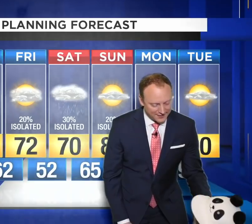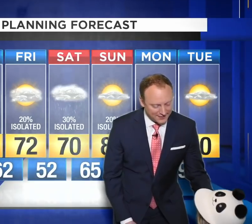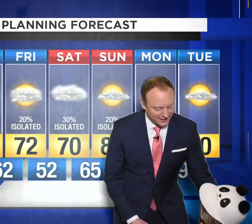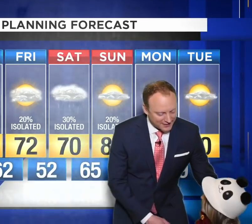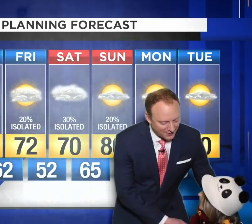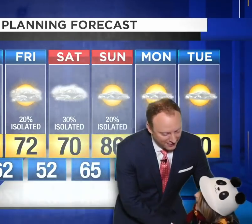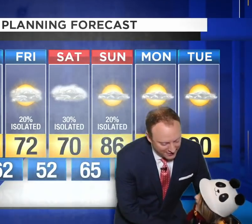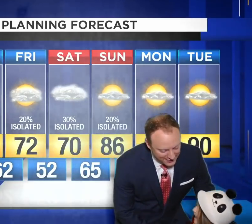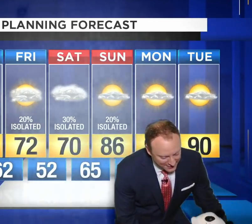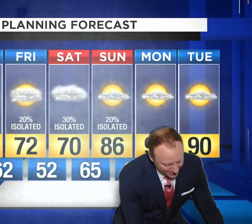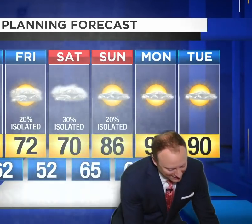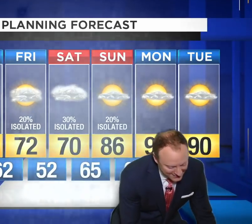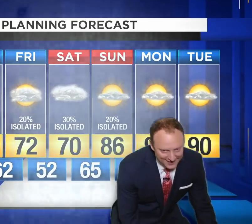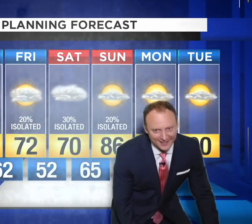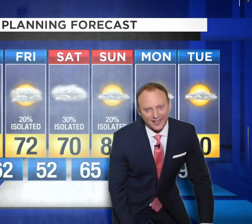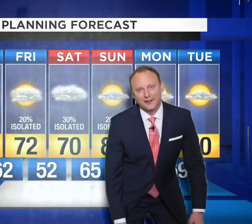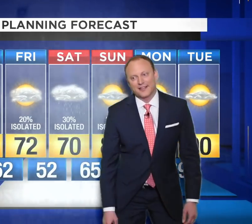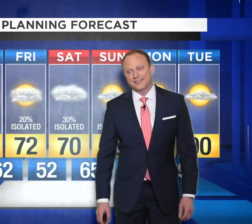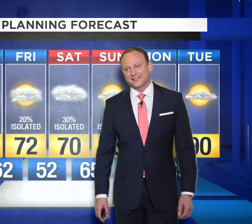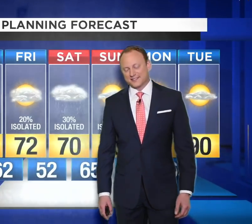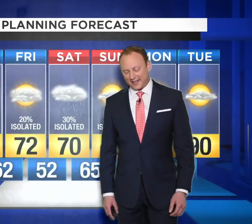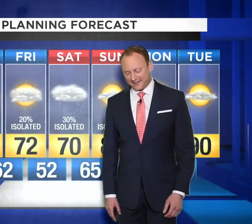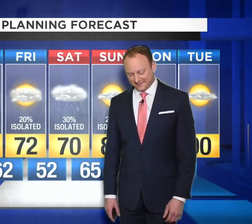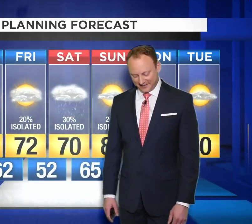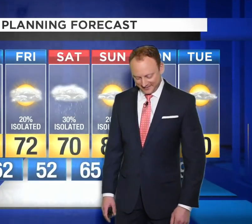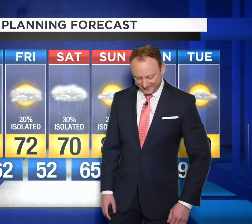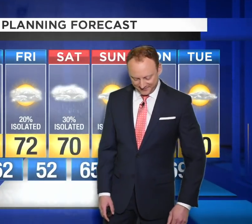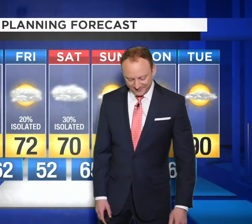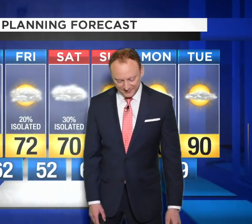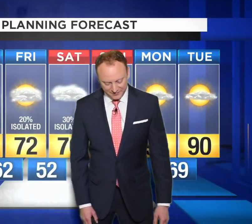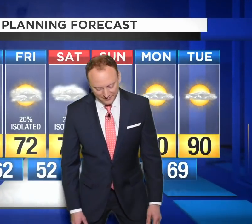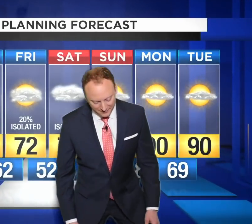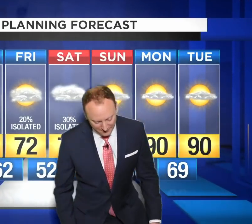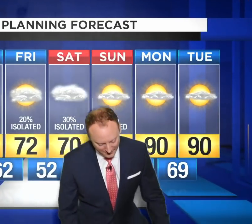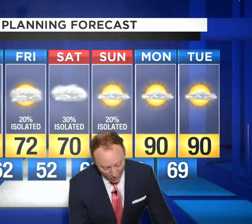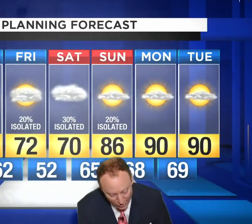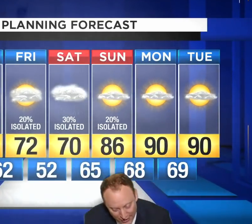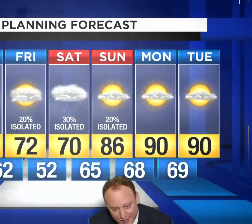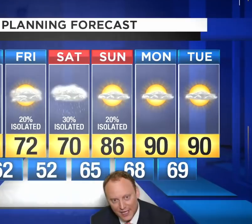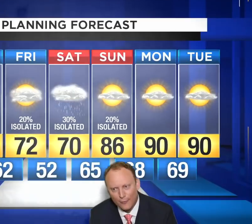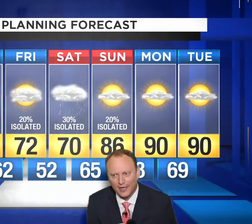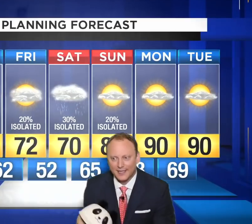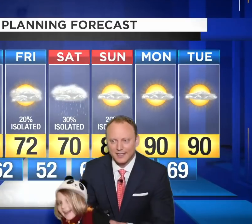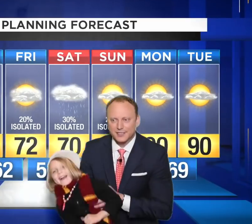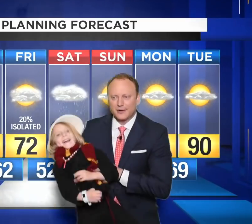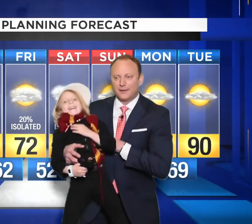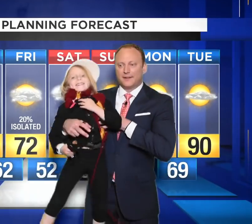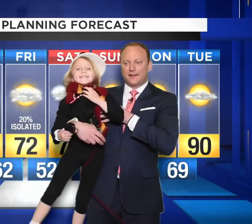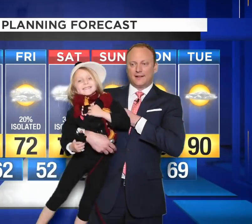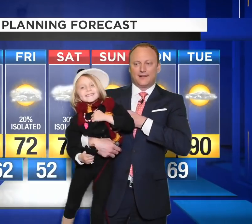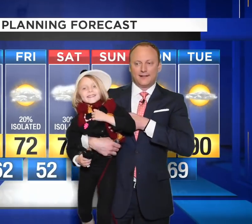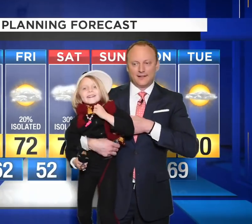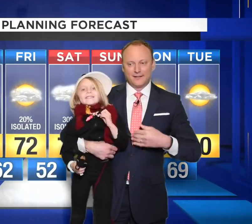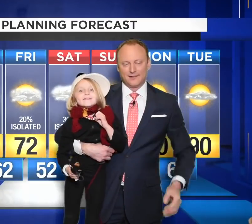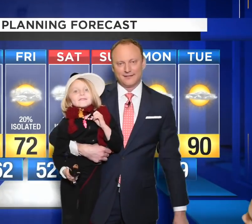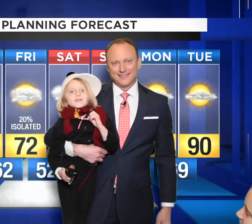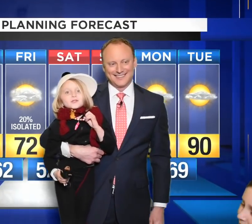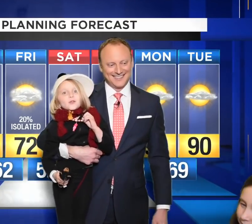accessories. Tell us about your accessories. Oh, okay, she's shy. But I just caught this. I caught a good witch. caught what? You got to show them.